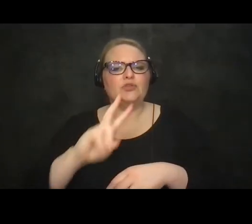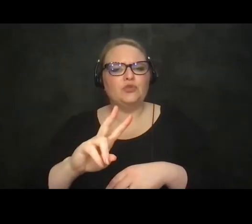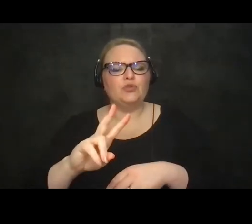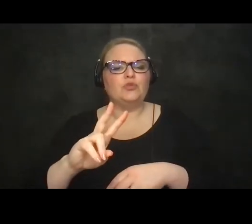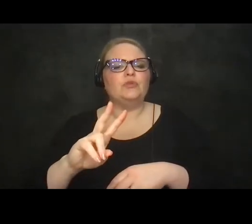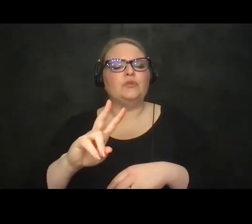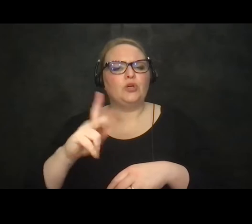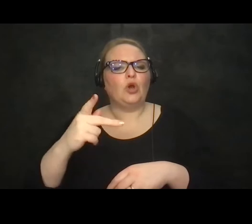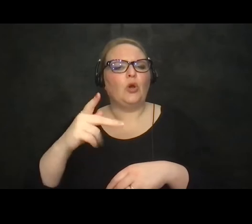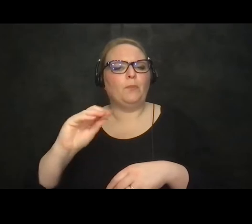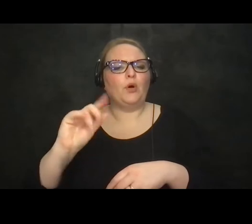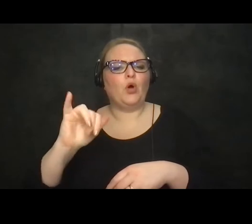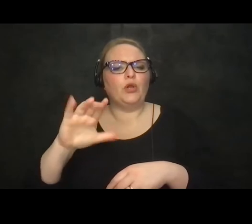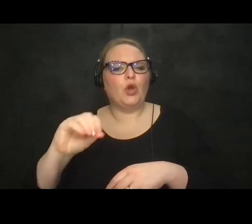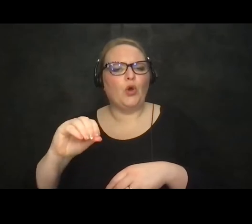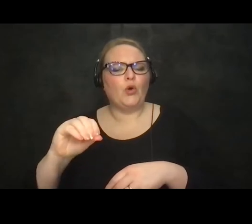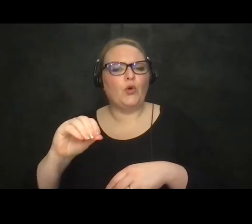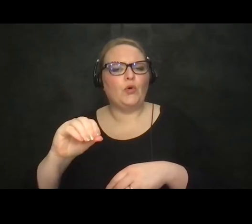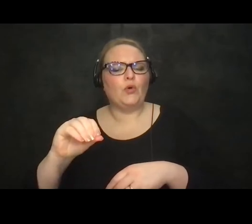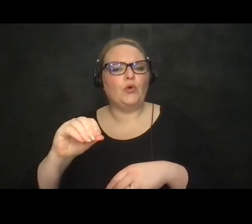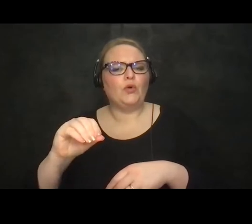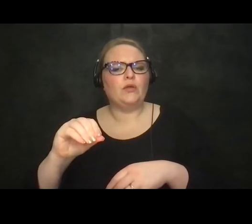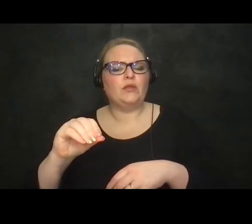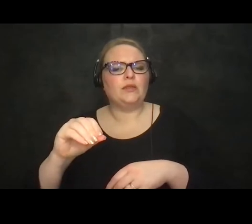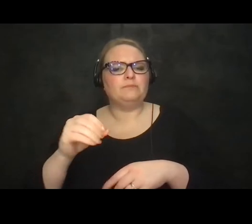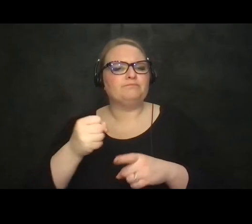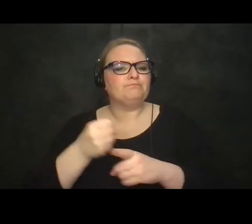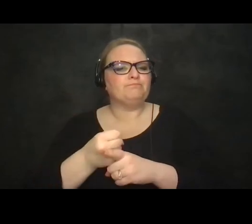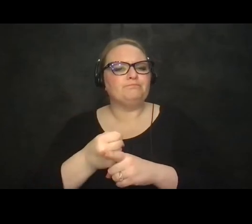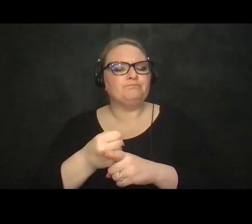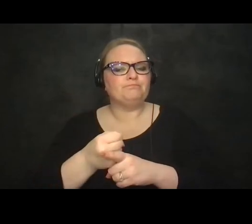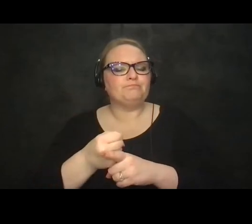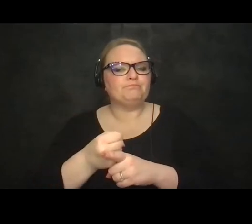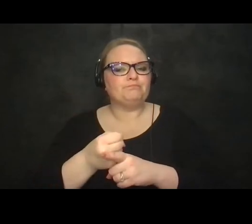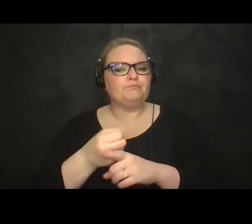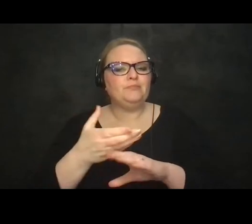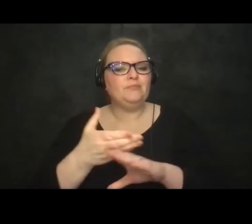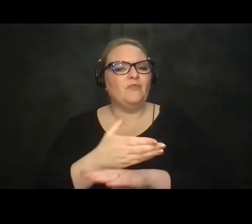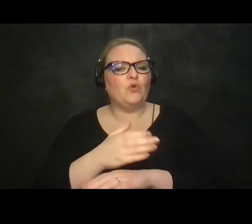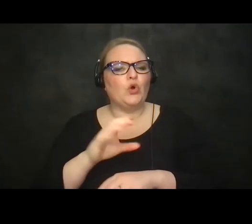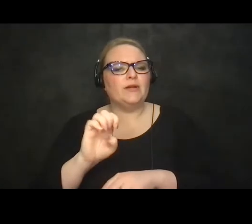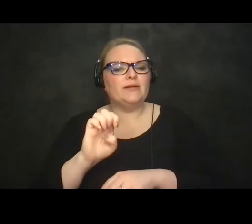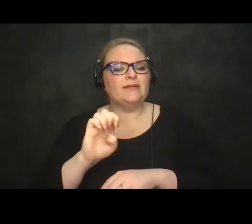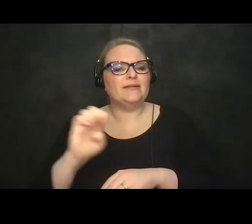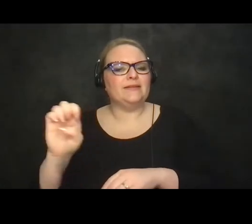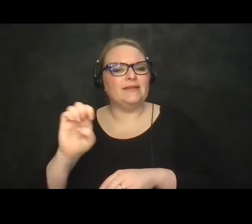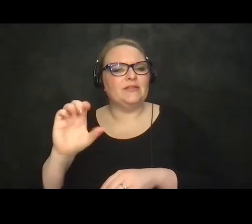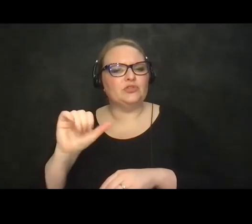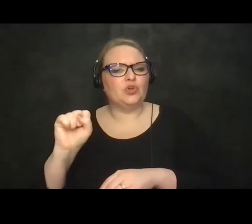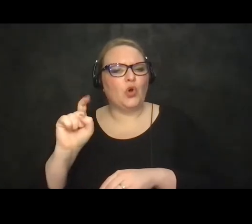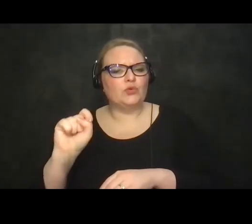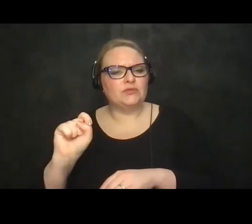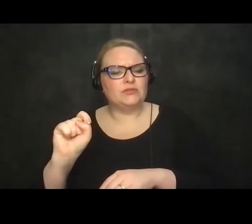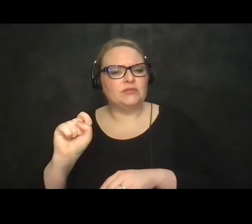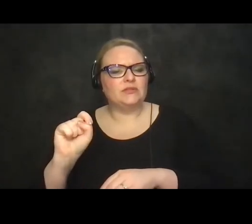before the last uh big uh east coast uh shows my roots uh